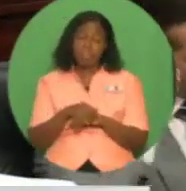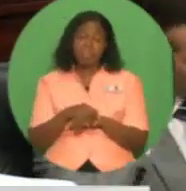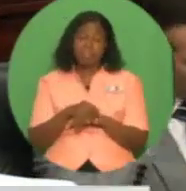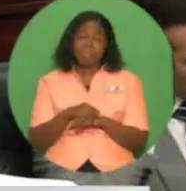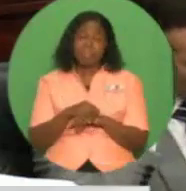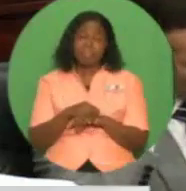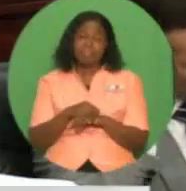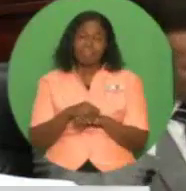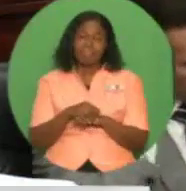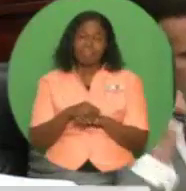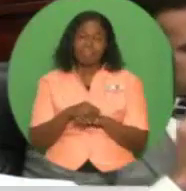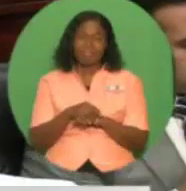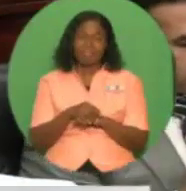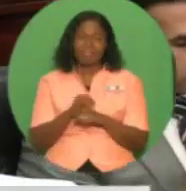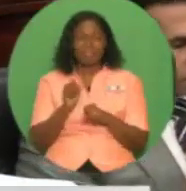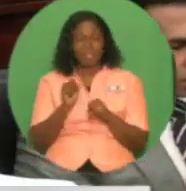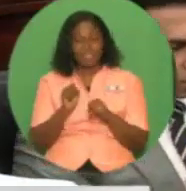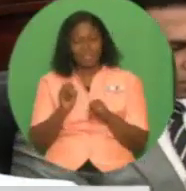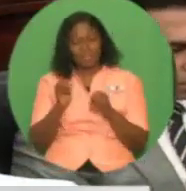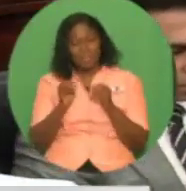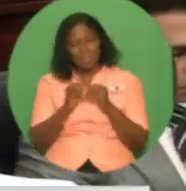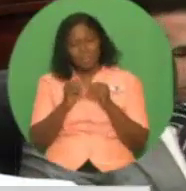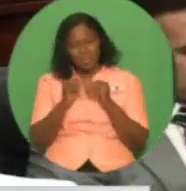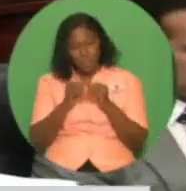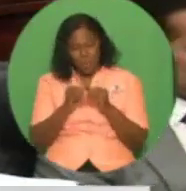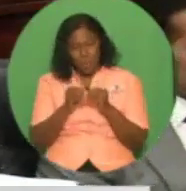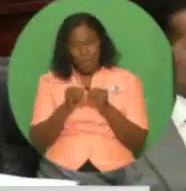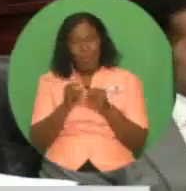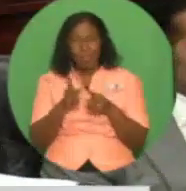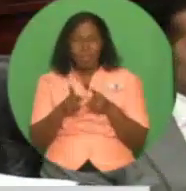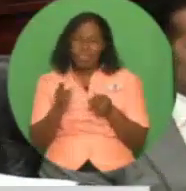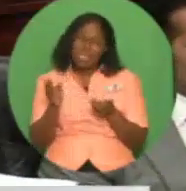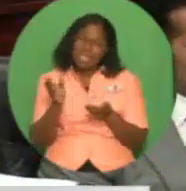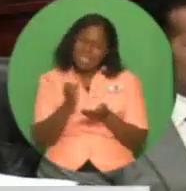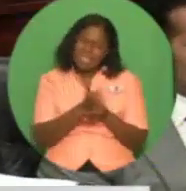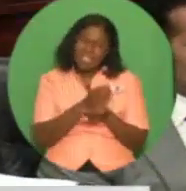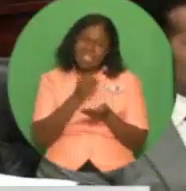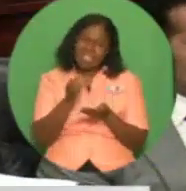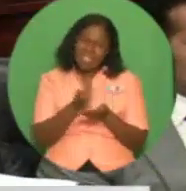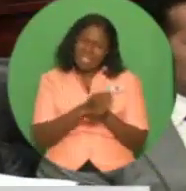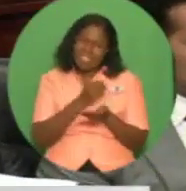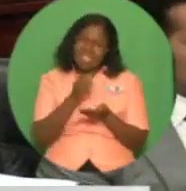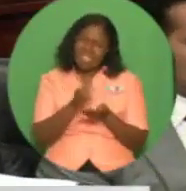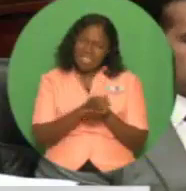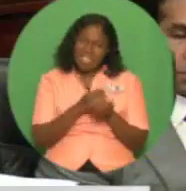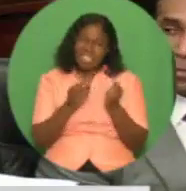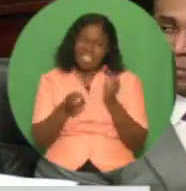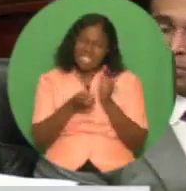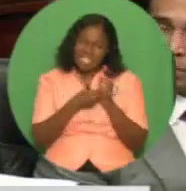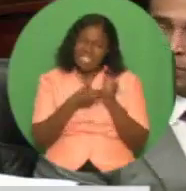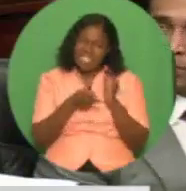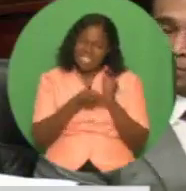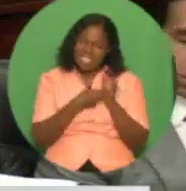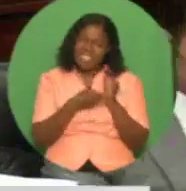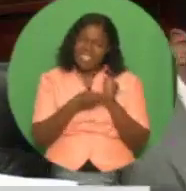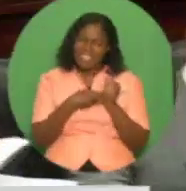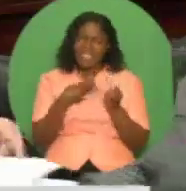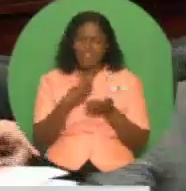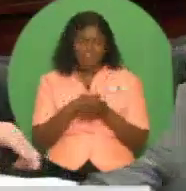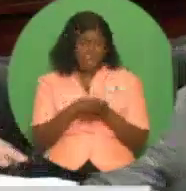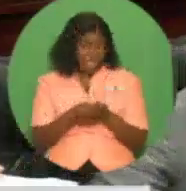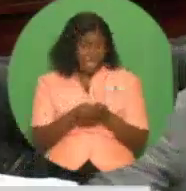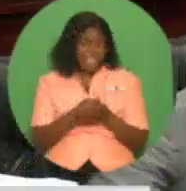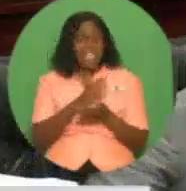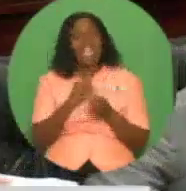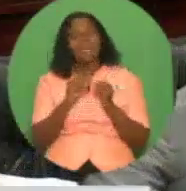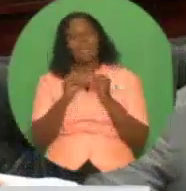purpose of encouraging national savings and giving first-time homeowners much-needed access to affordable